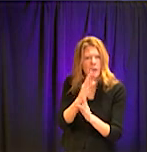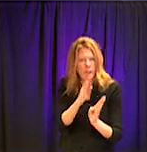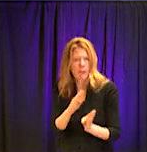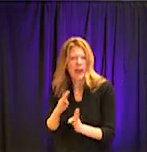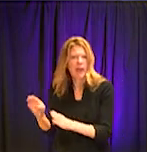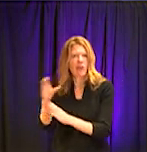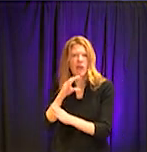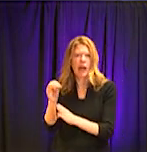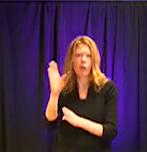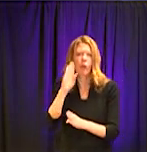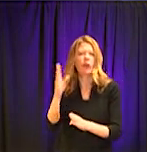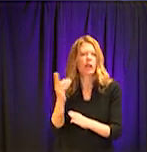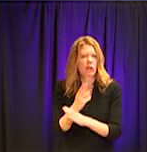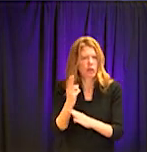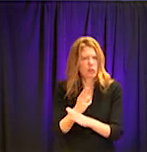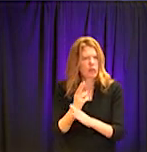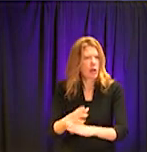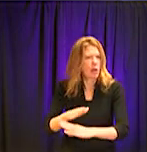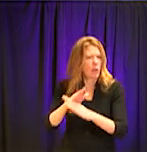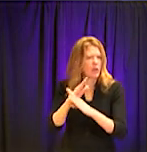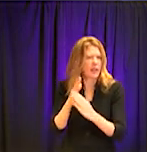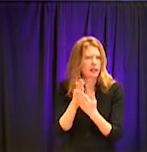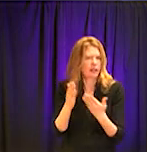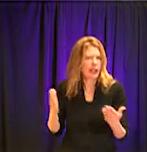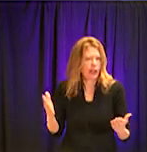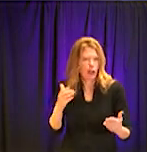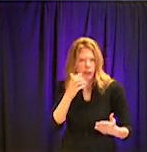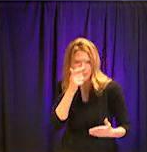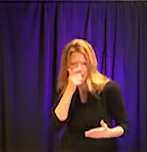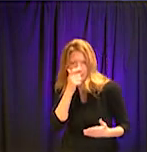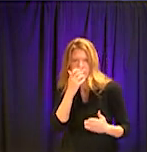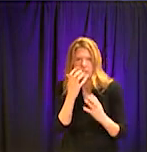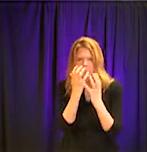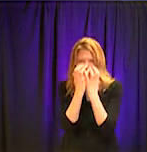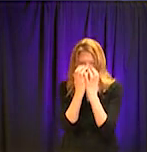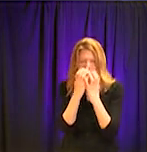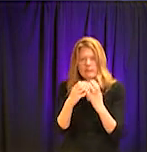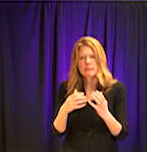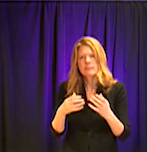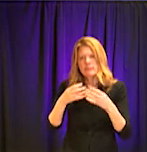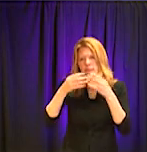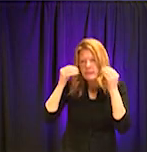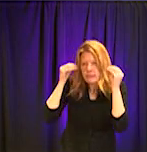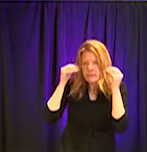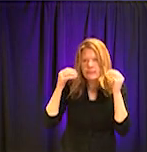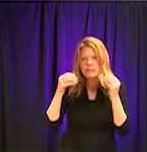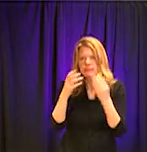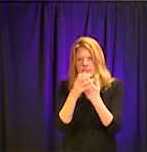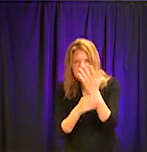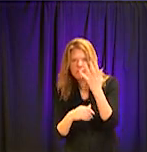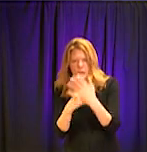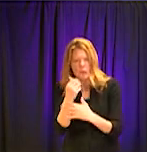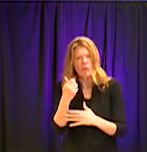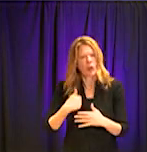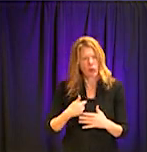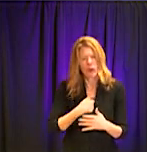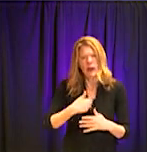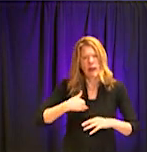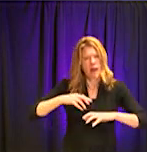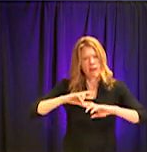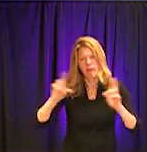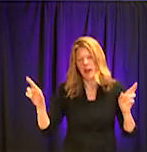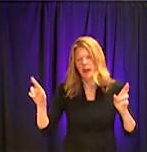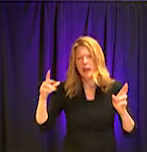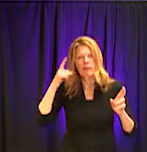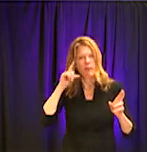at this point, we are, I mean, we we we we have gear available that that is